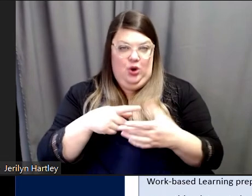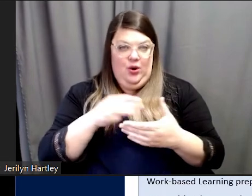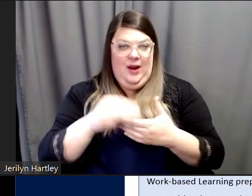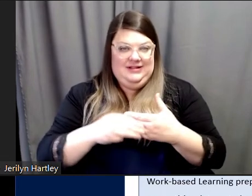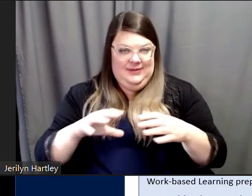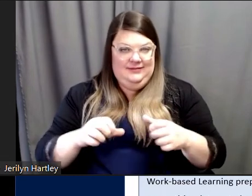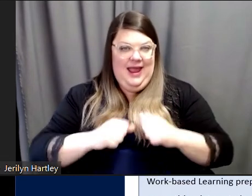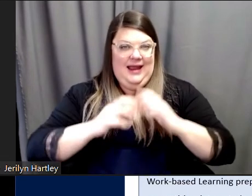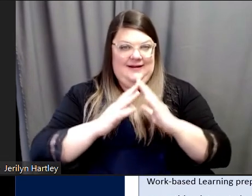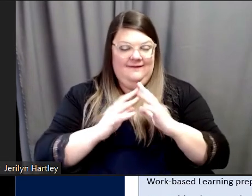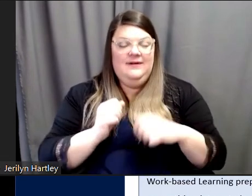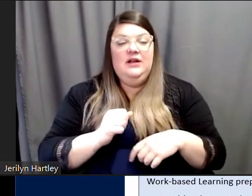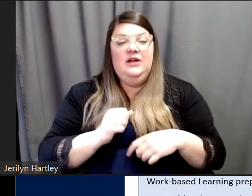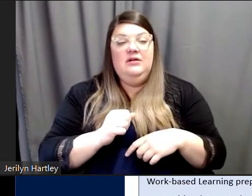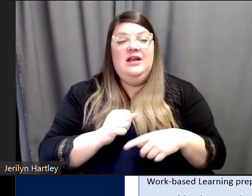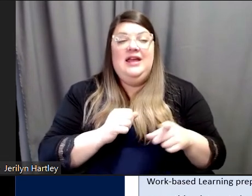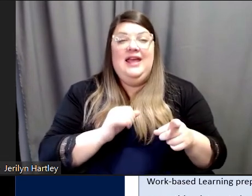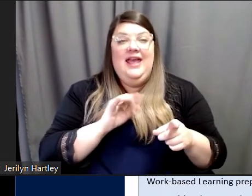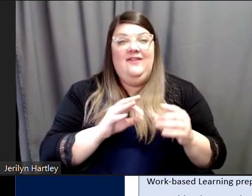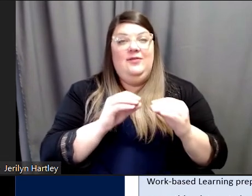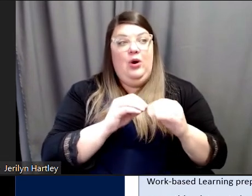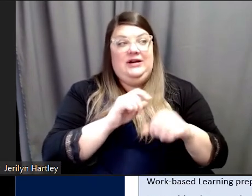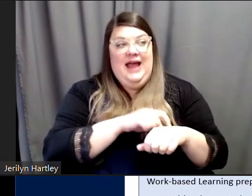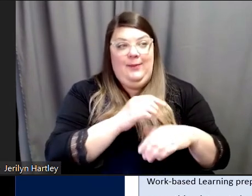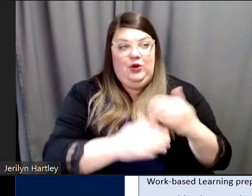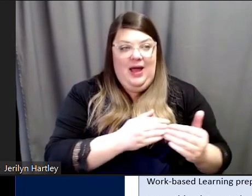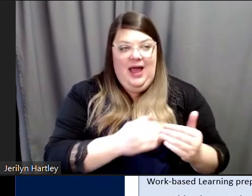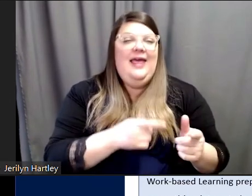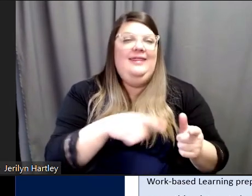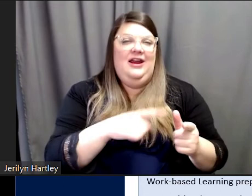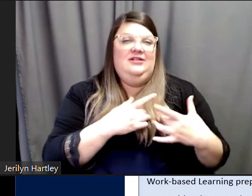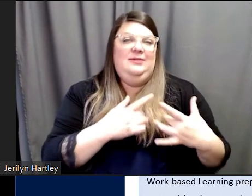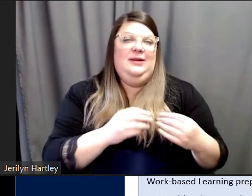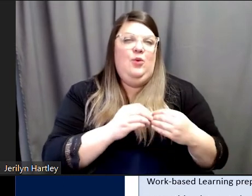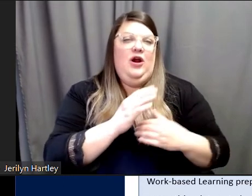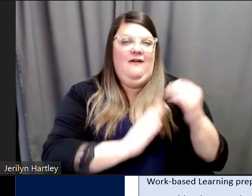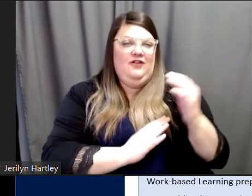usually better at workplace environment, and they're more comfortable working with the students.